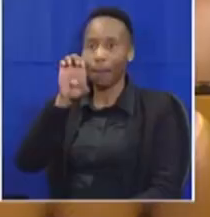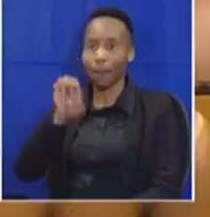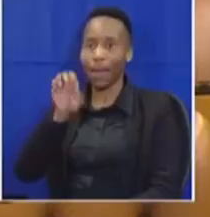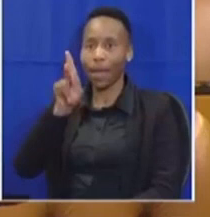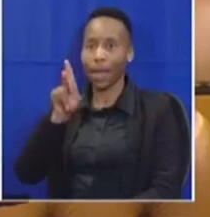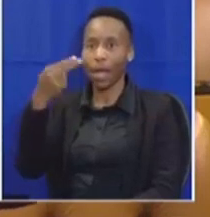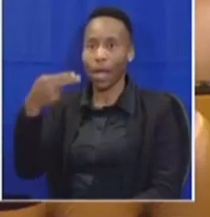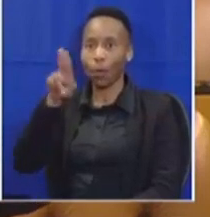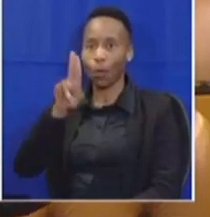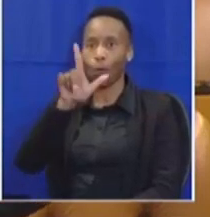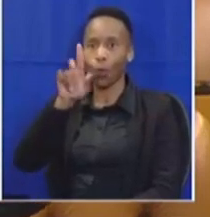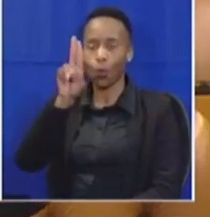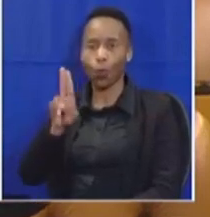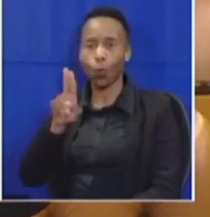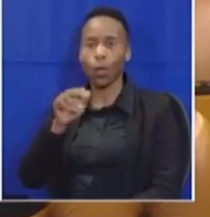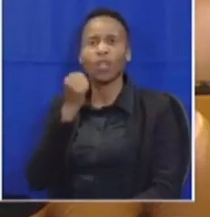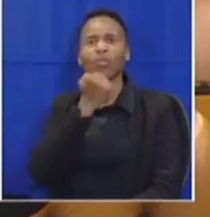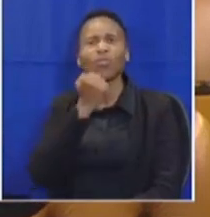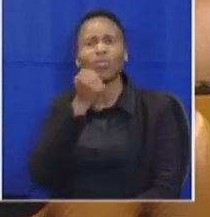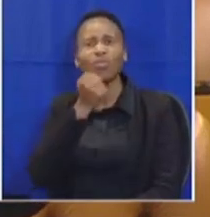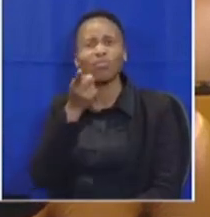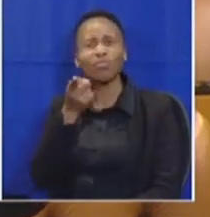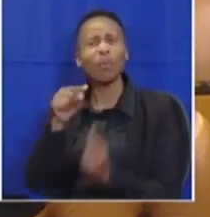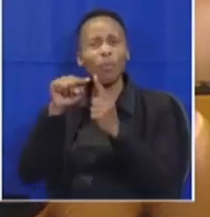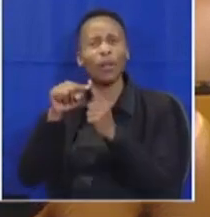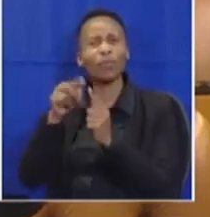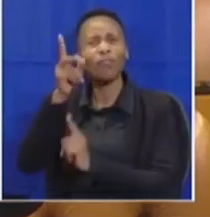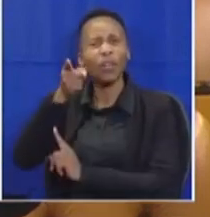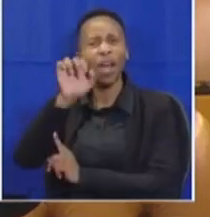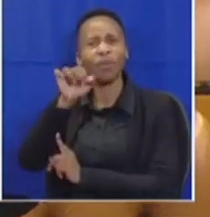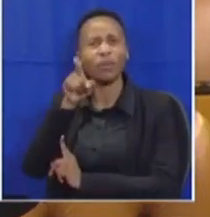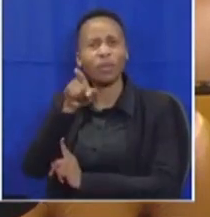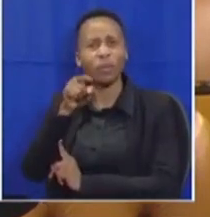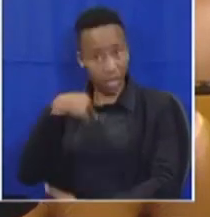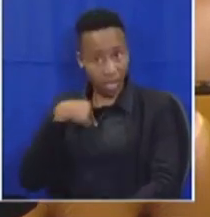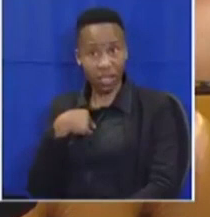oh sorry sorry sorry oh you were going to what's your right what's your point of order and remember mean